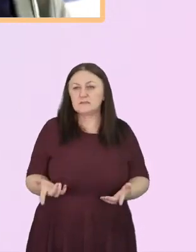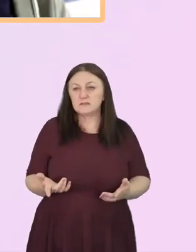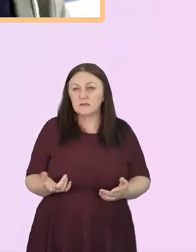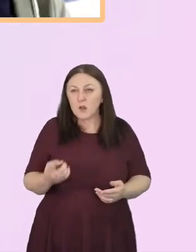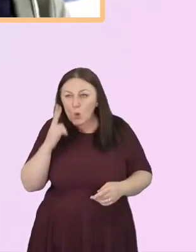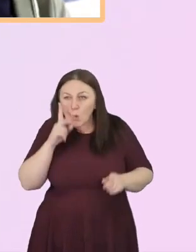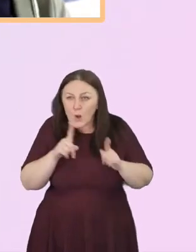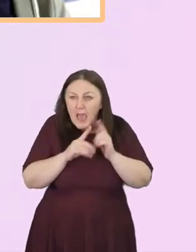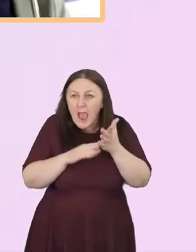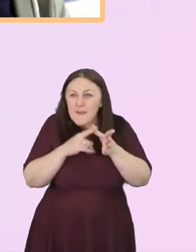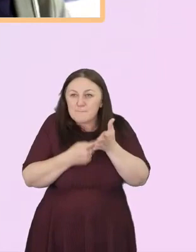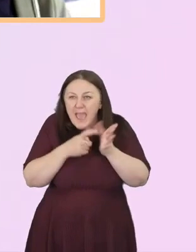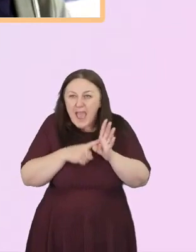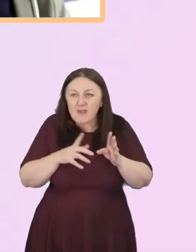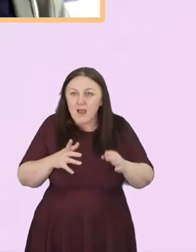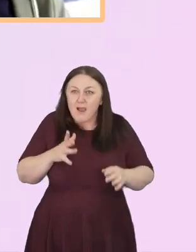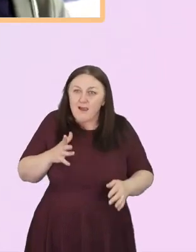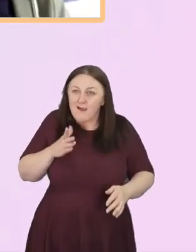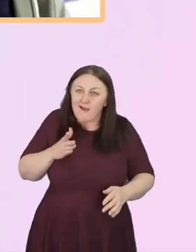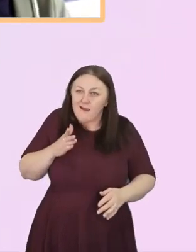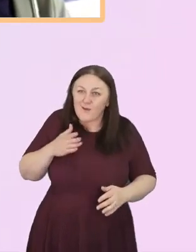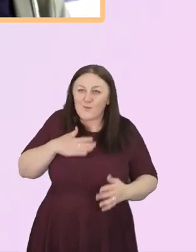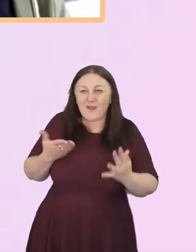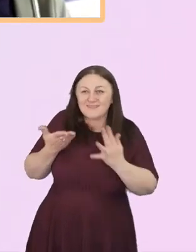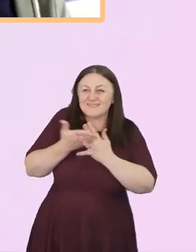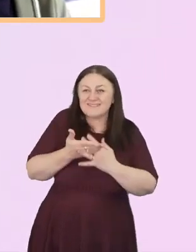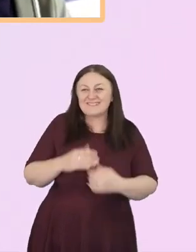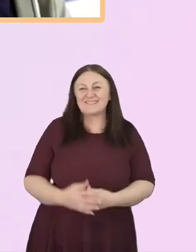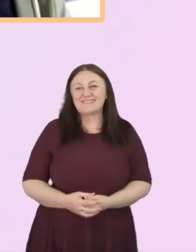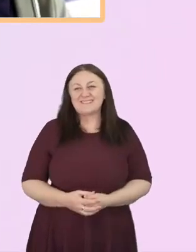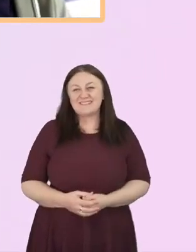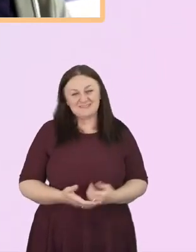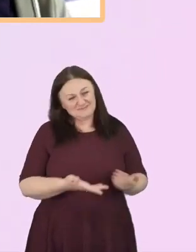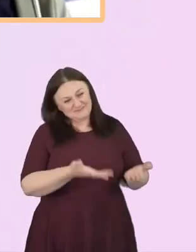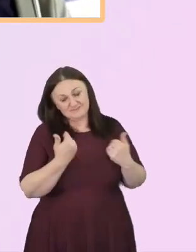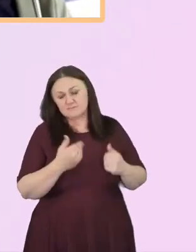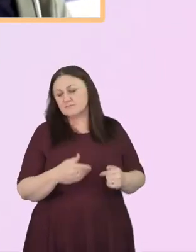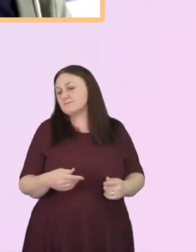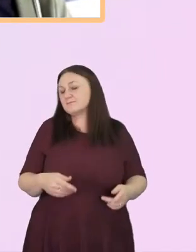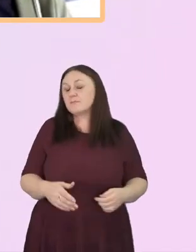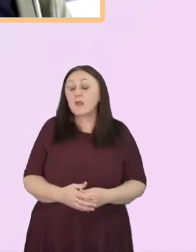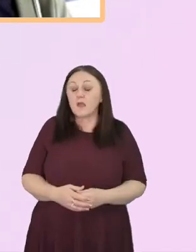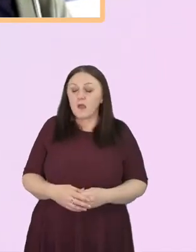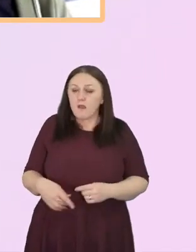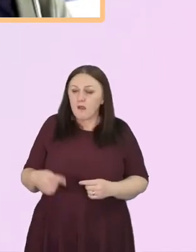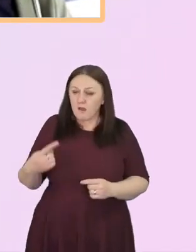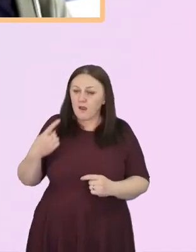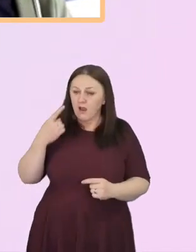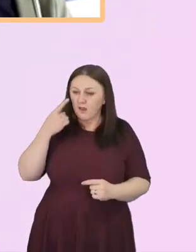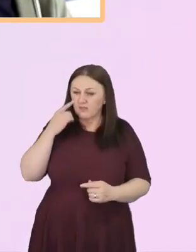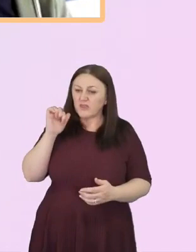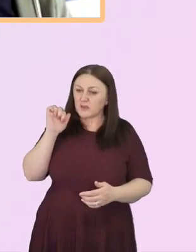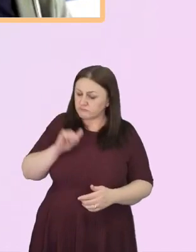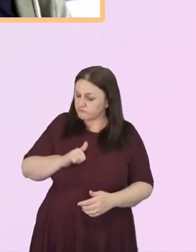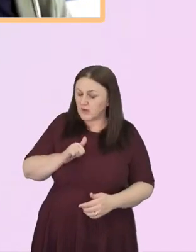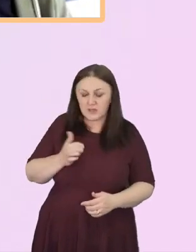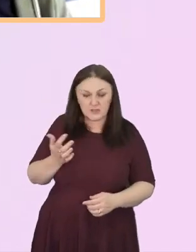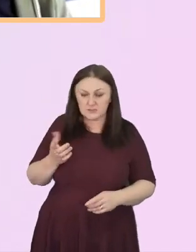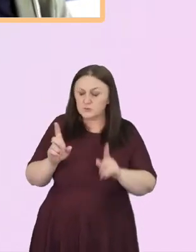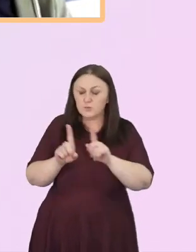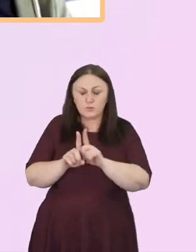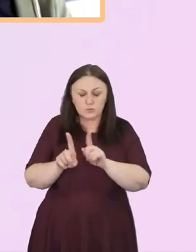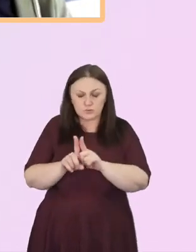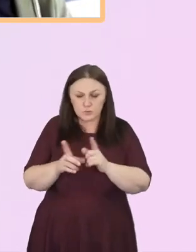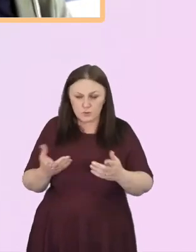speak and I dived in. Go for it, Mary. I think that's right. I think it's also perhaps